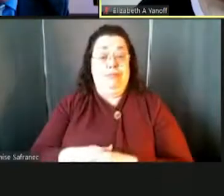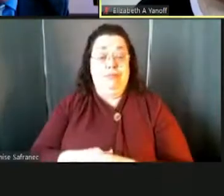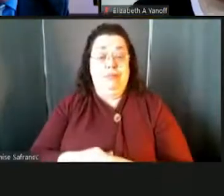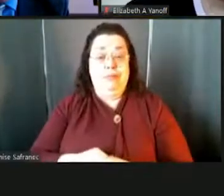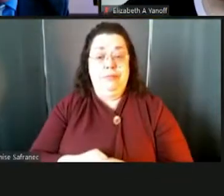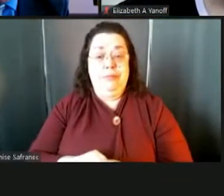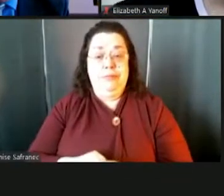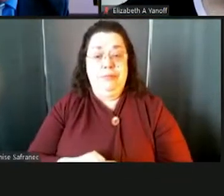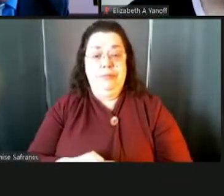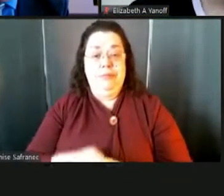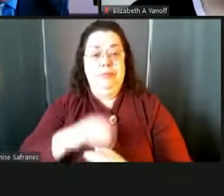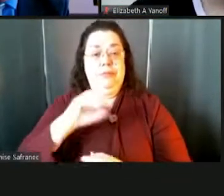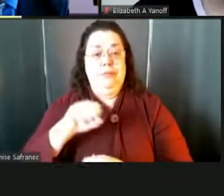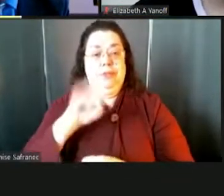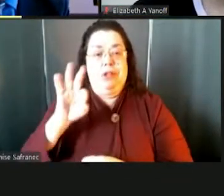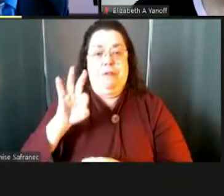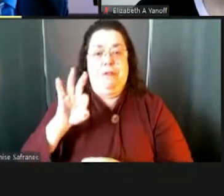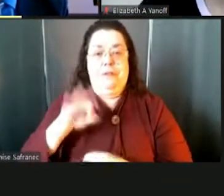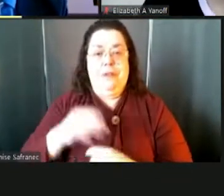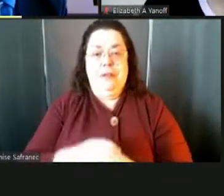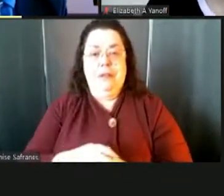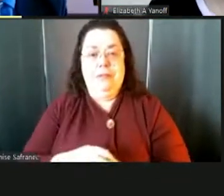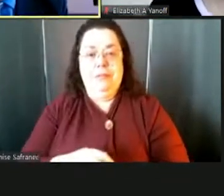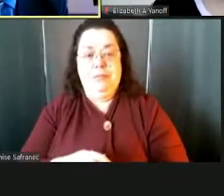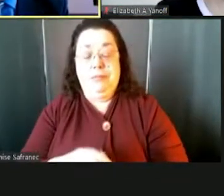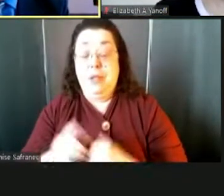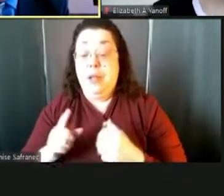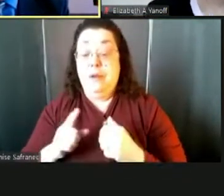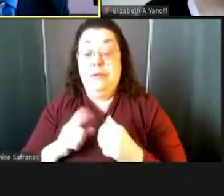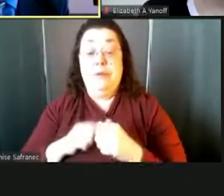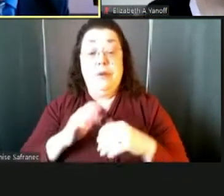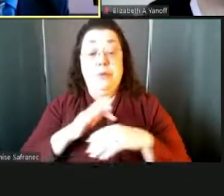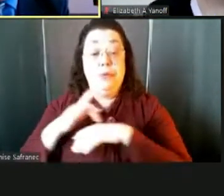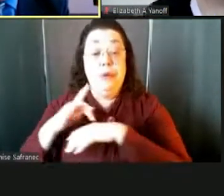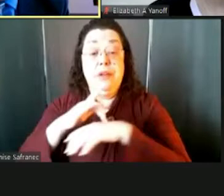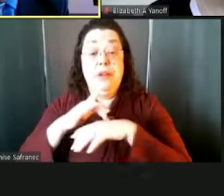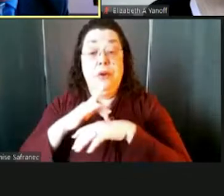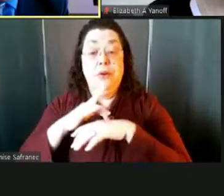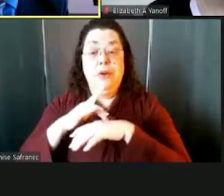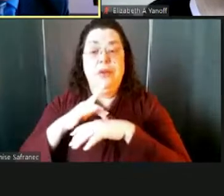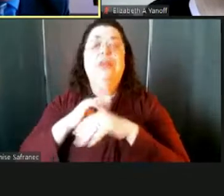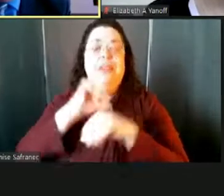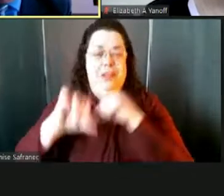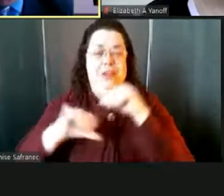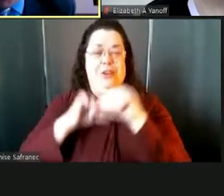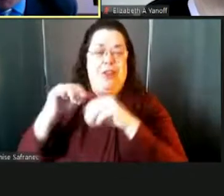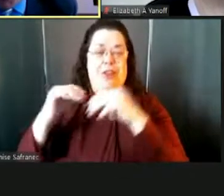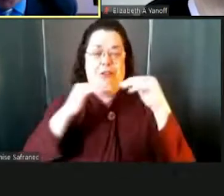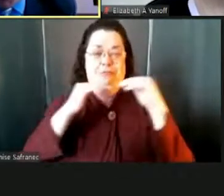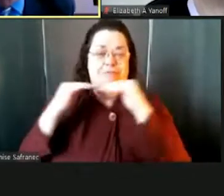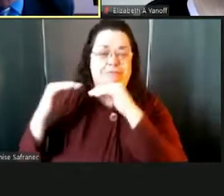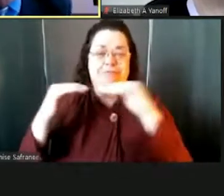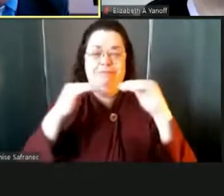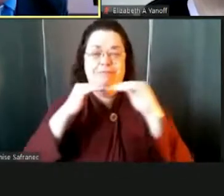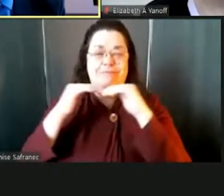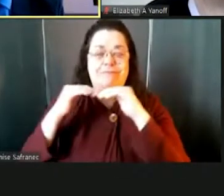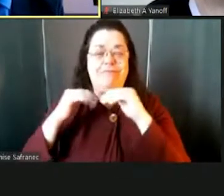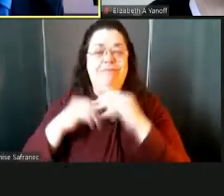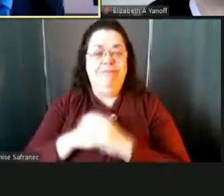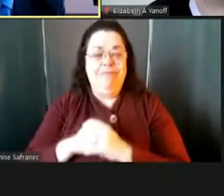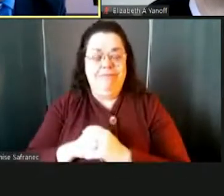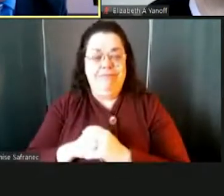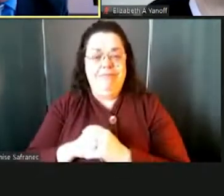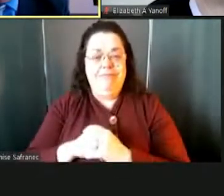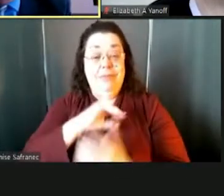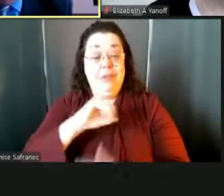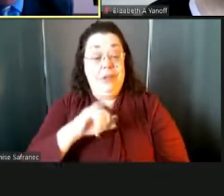Go ahead, Jeff. Okay. Well, I think the first resource we have are our colleagues and, and John mentioned that Questar BOCES through